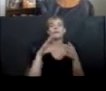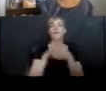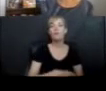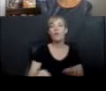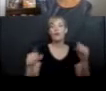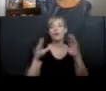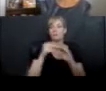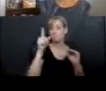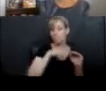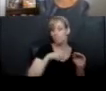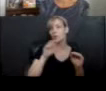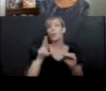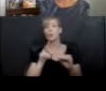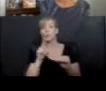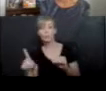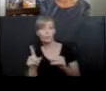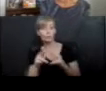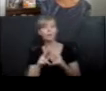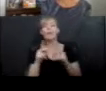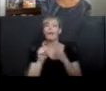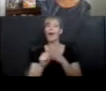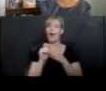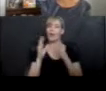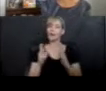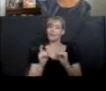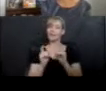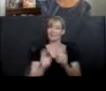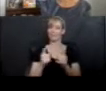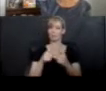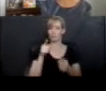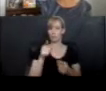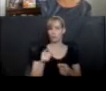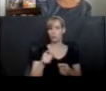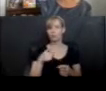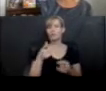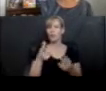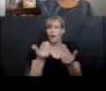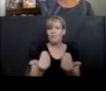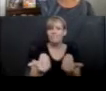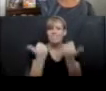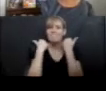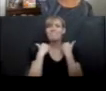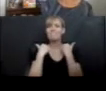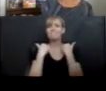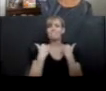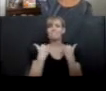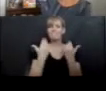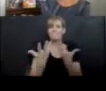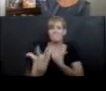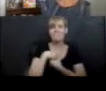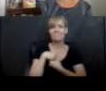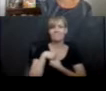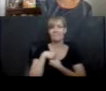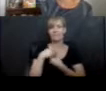They're an author's gift to you. So soak them up. Drink them down. Because you